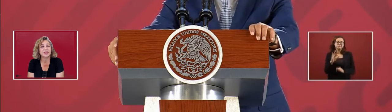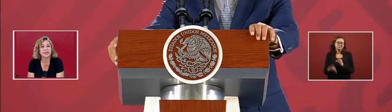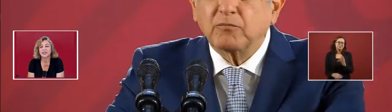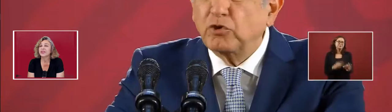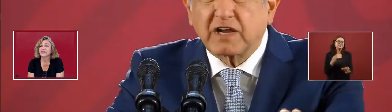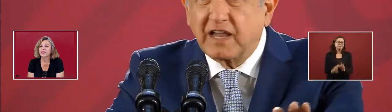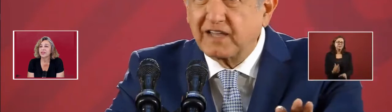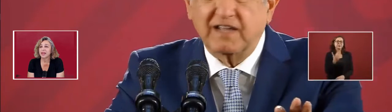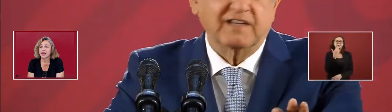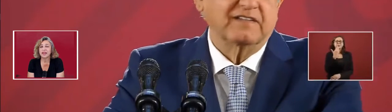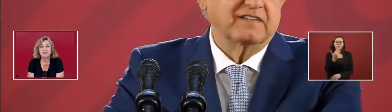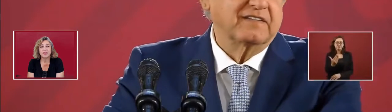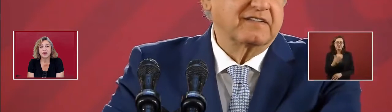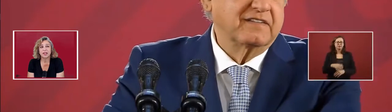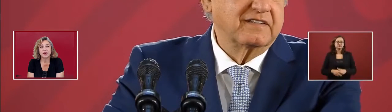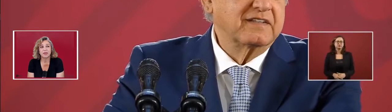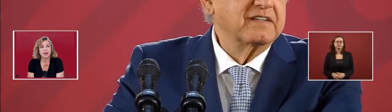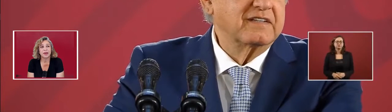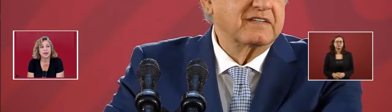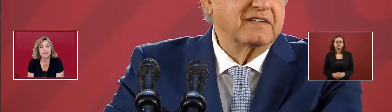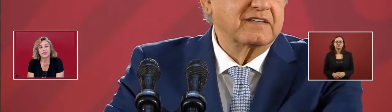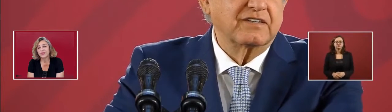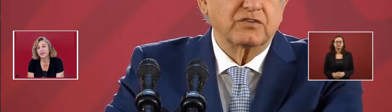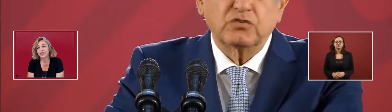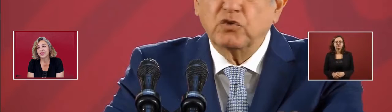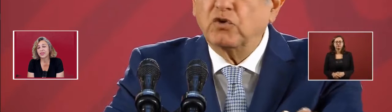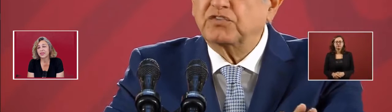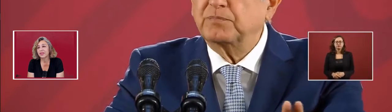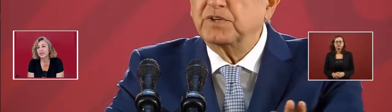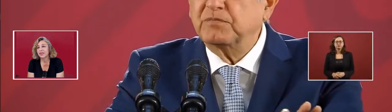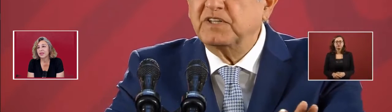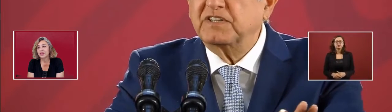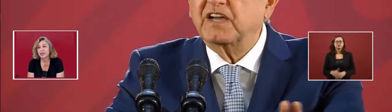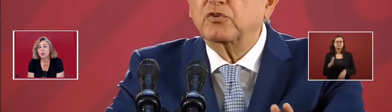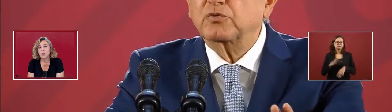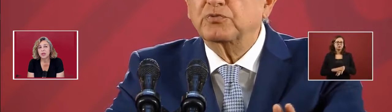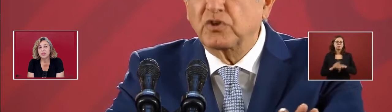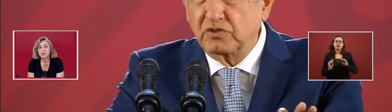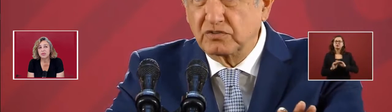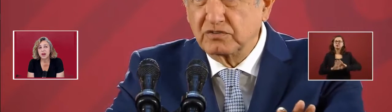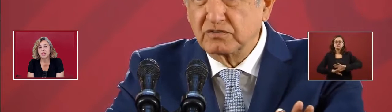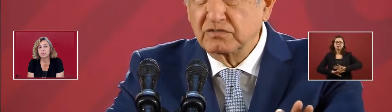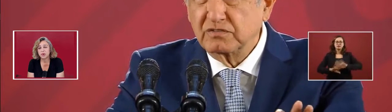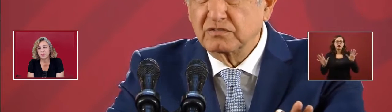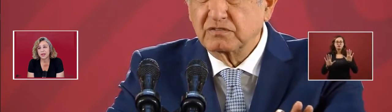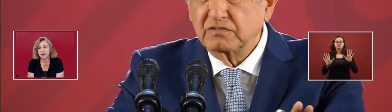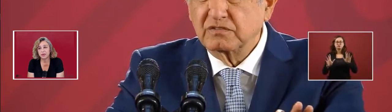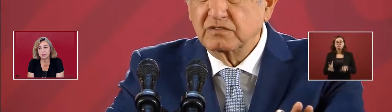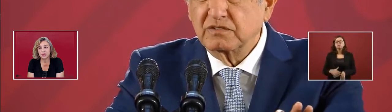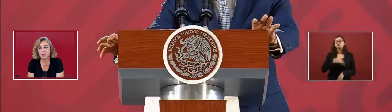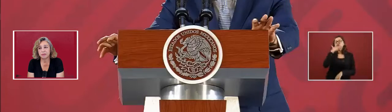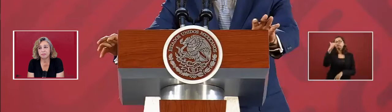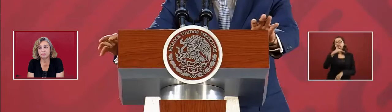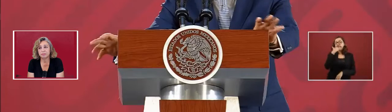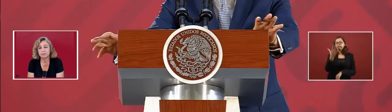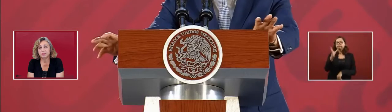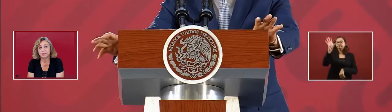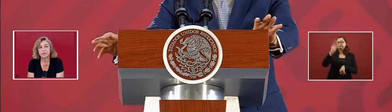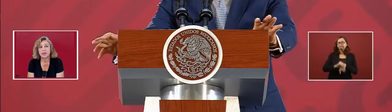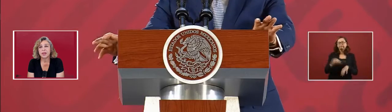in a very clear way. We do not permit corruption.